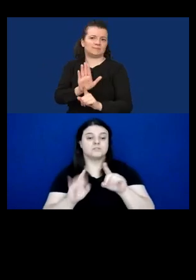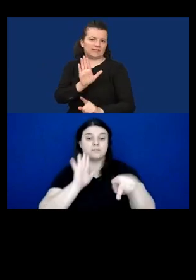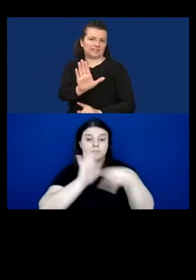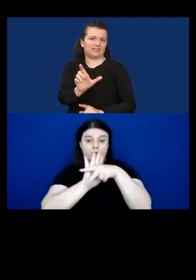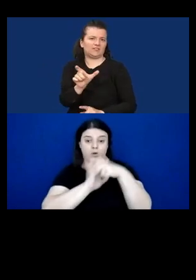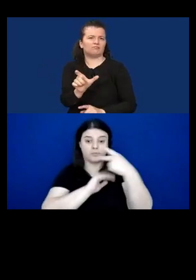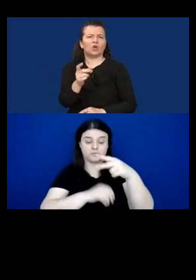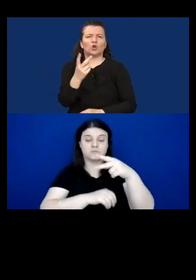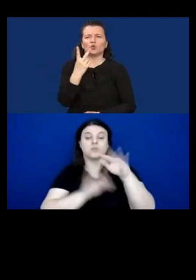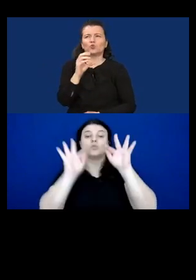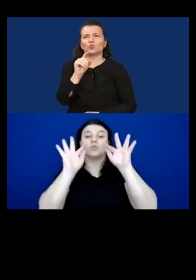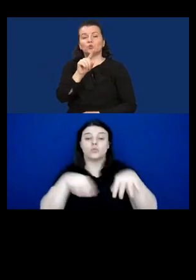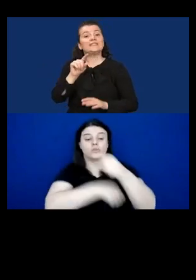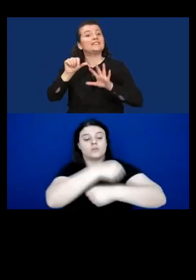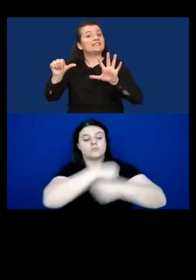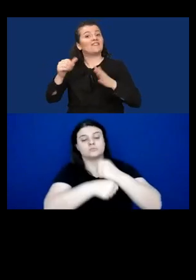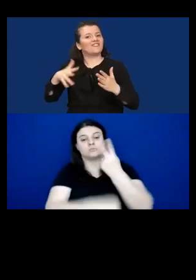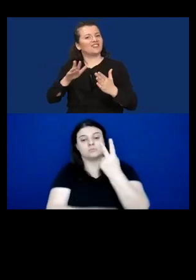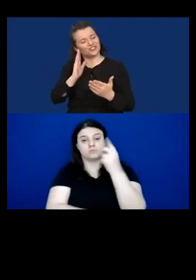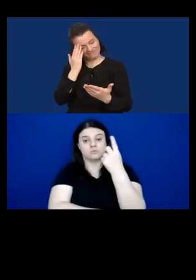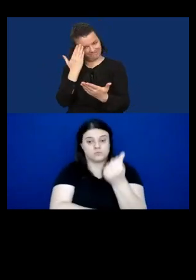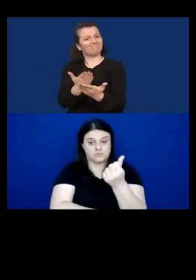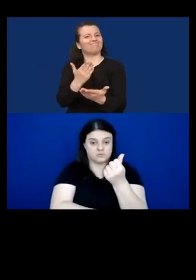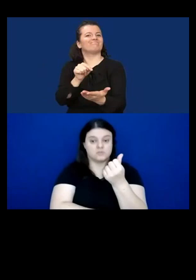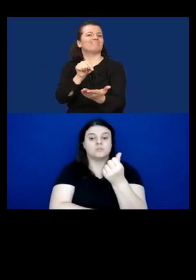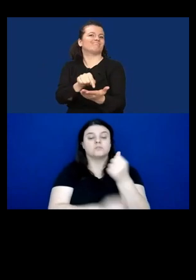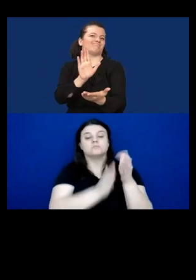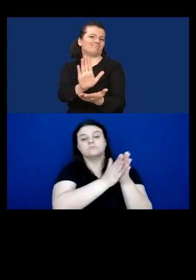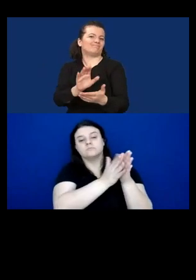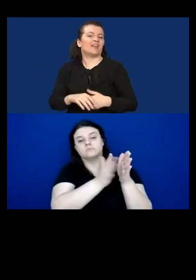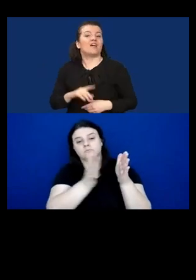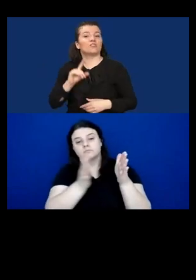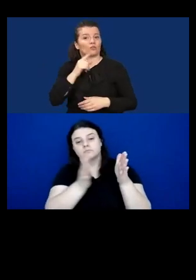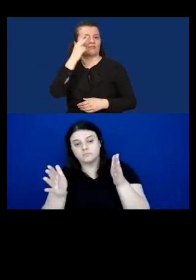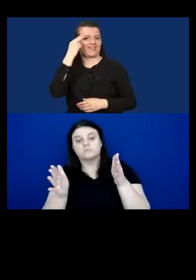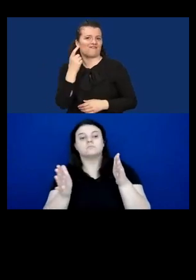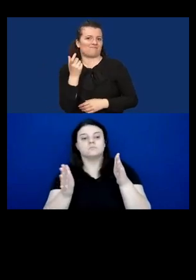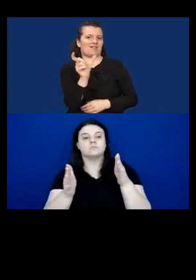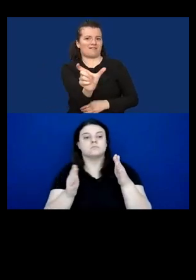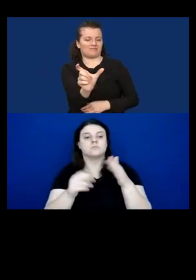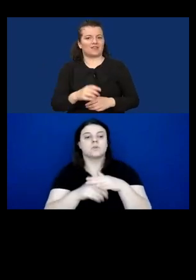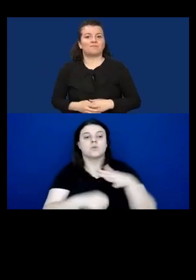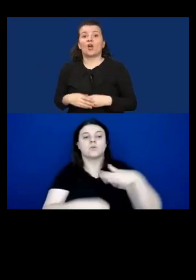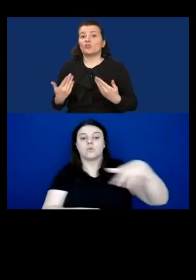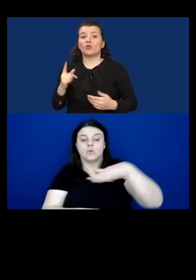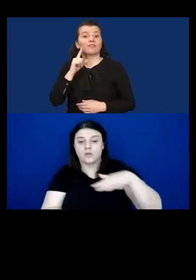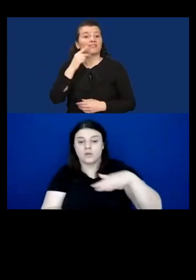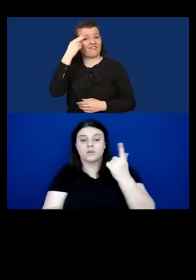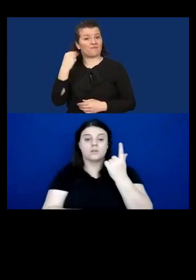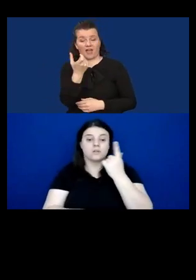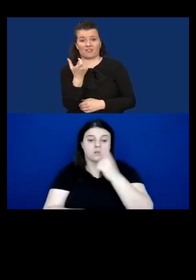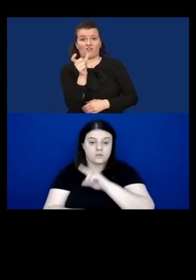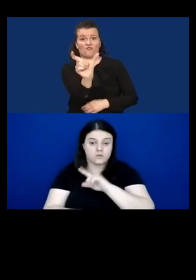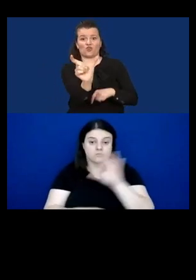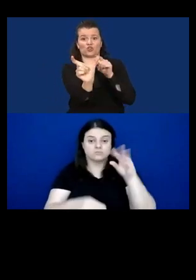2016. Since then, it has been possible for the label deafblind to be entered in the handicap